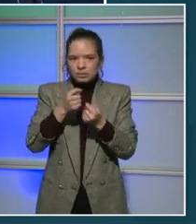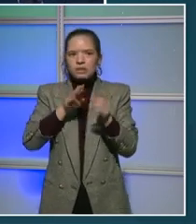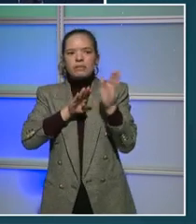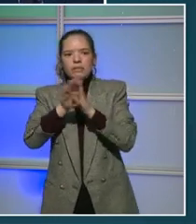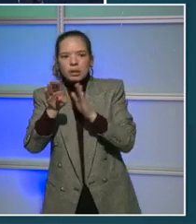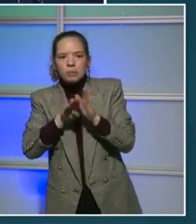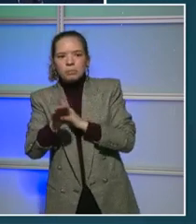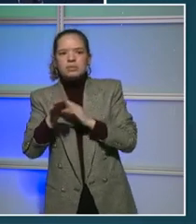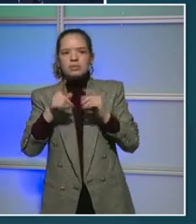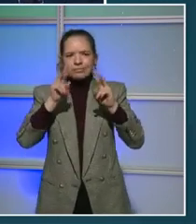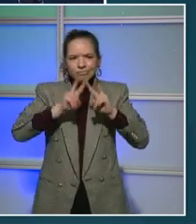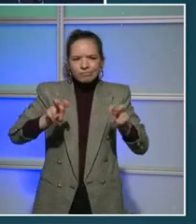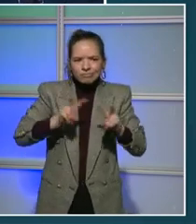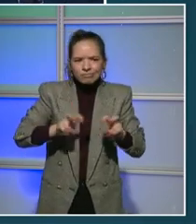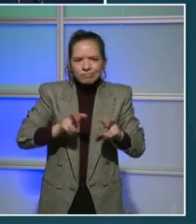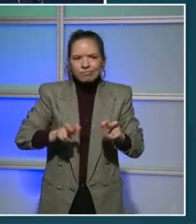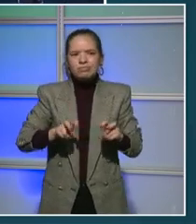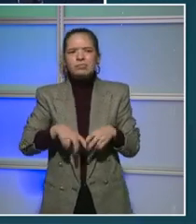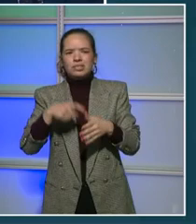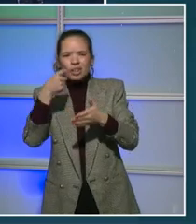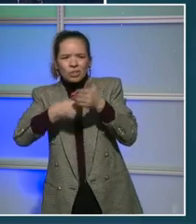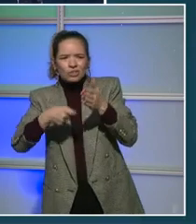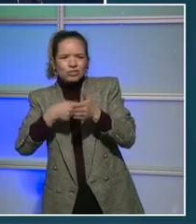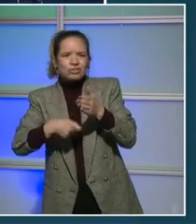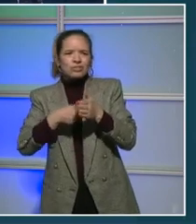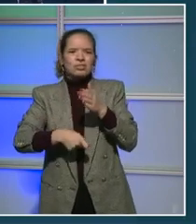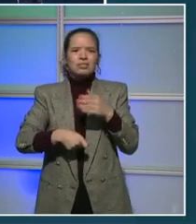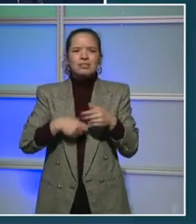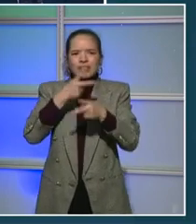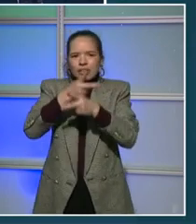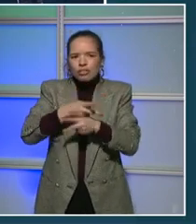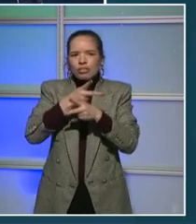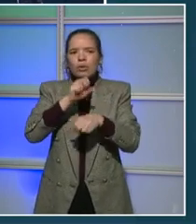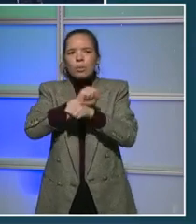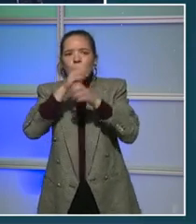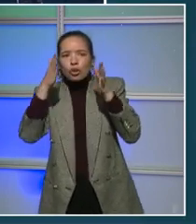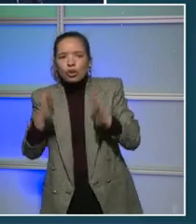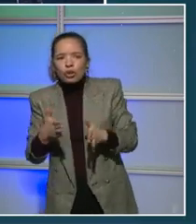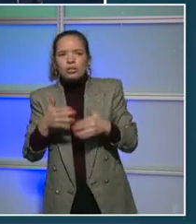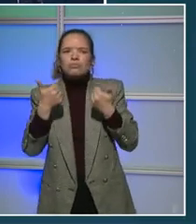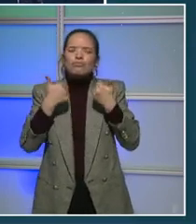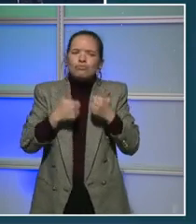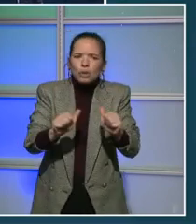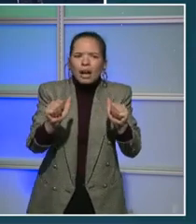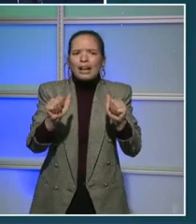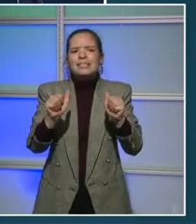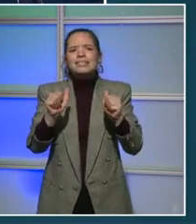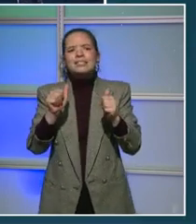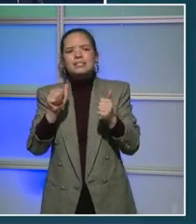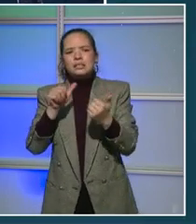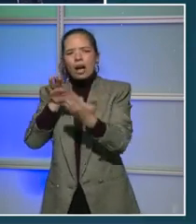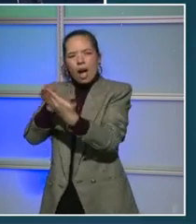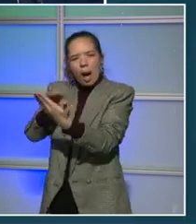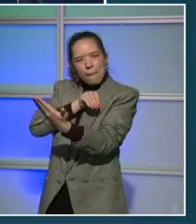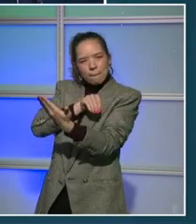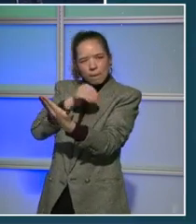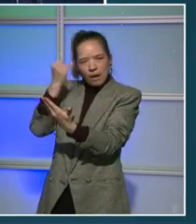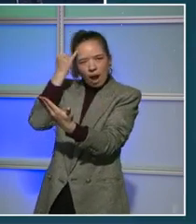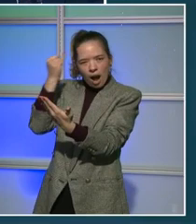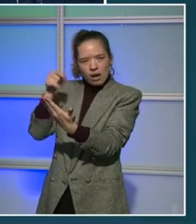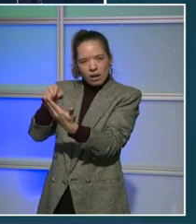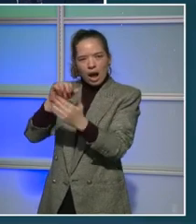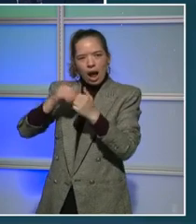expense levels for the home care workers, and then we are trying to model what the impact of a wage increase would be both on the